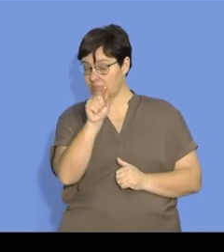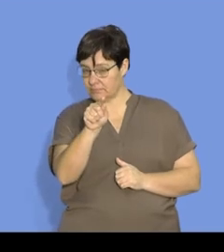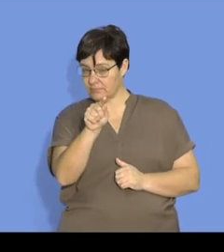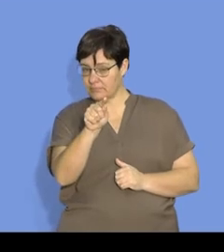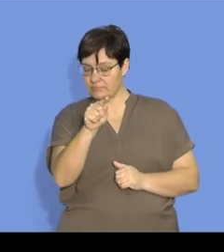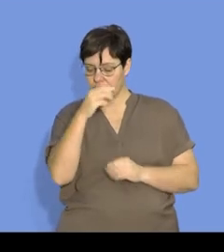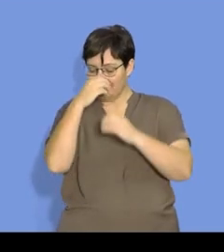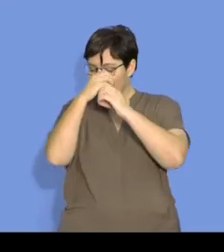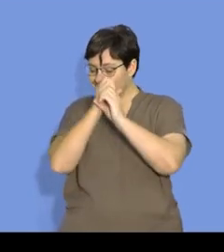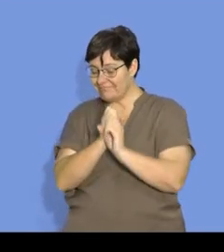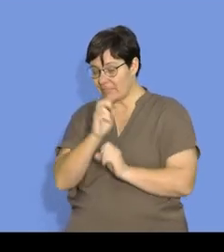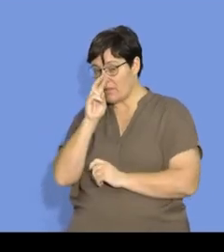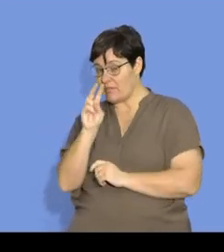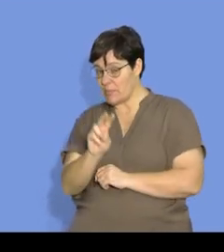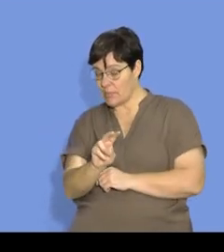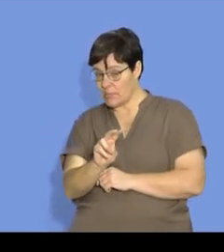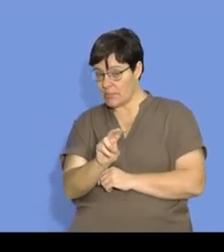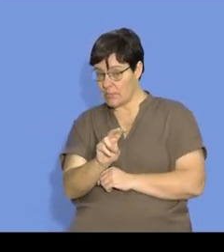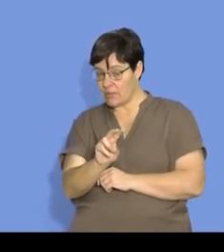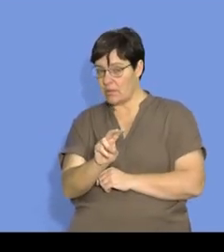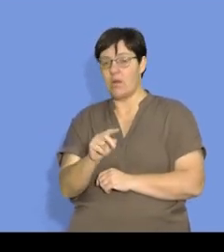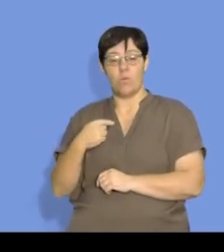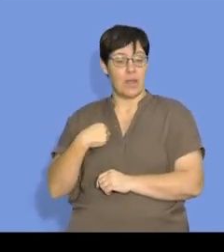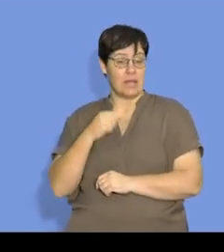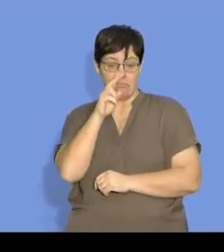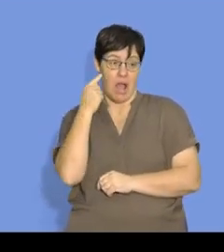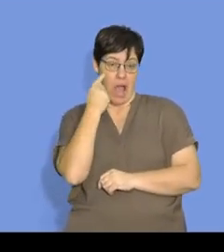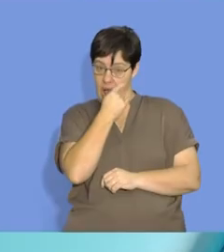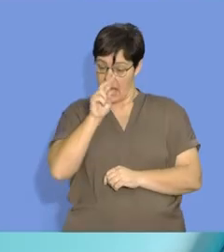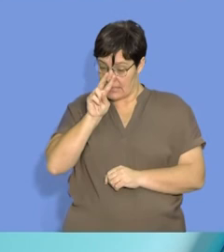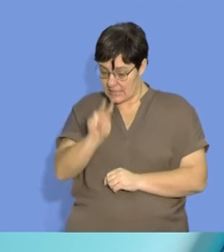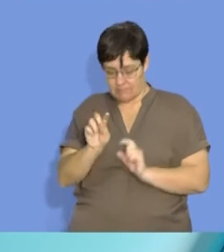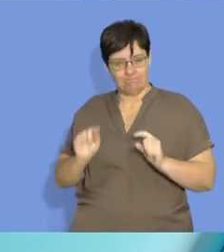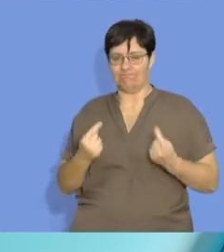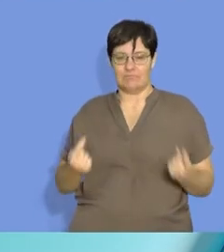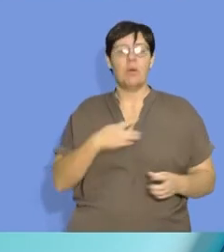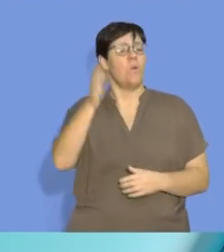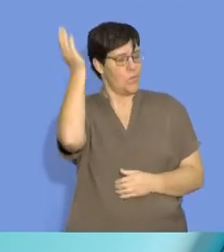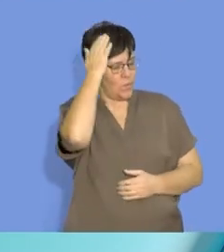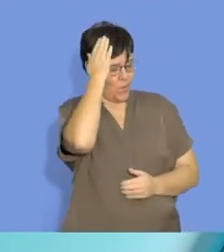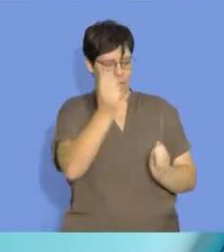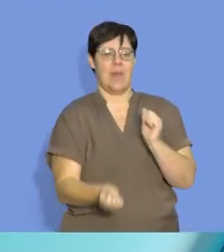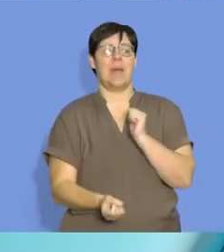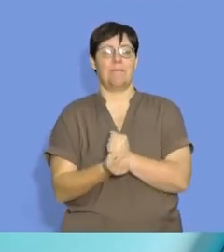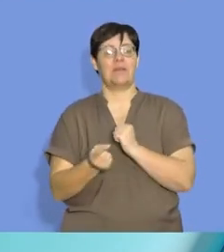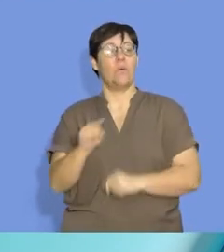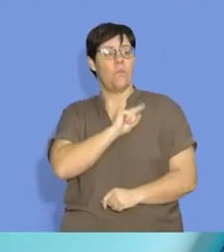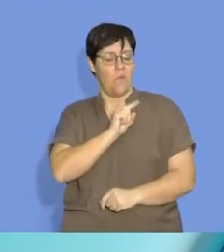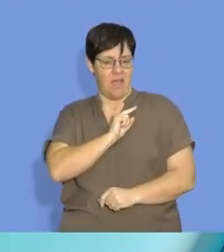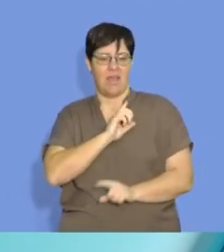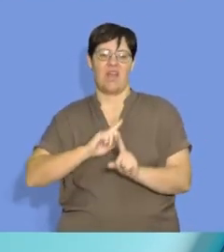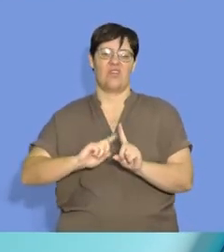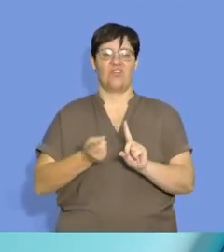microscopic view actually means what we cannot see, but what we know according to the collision